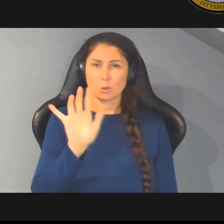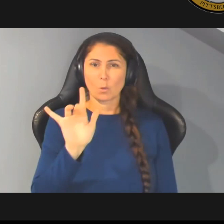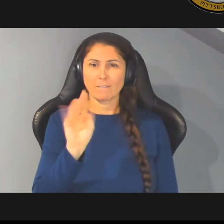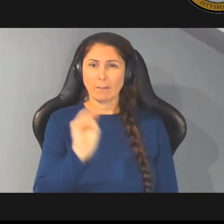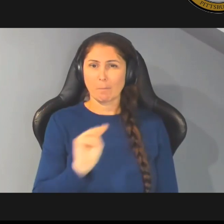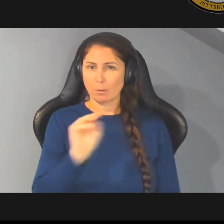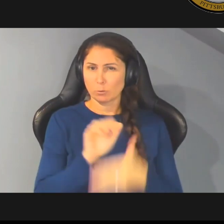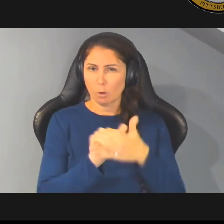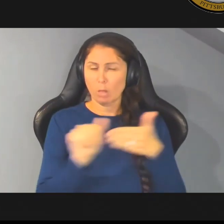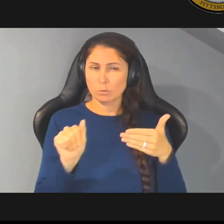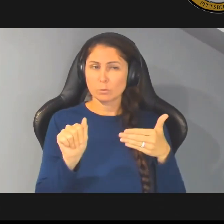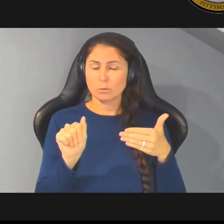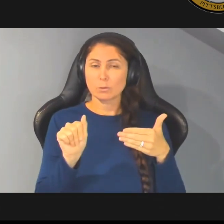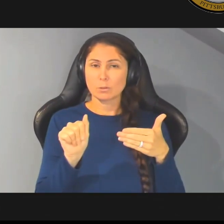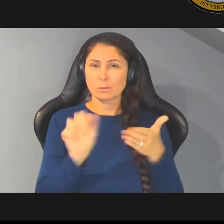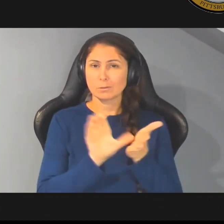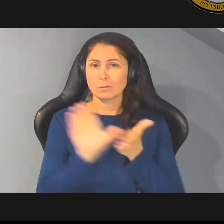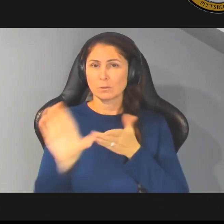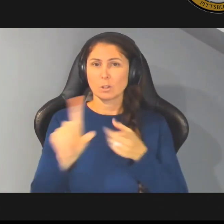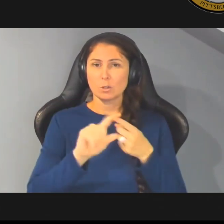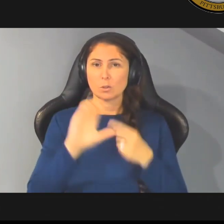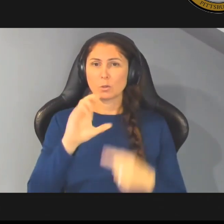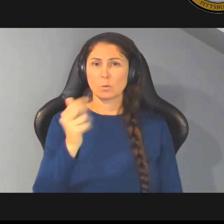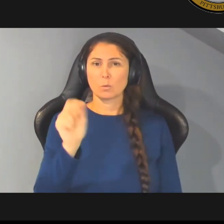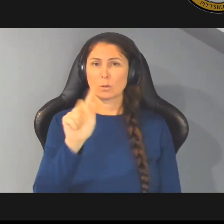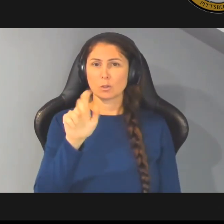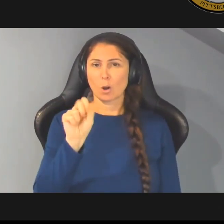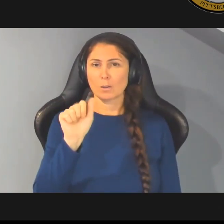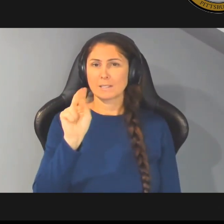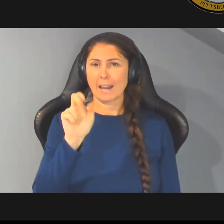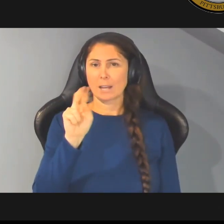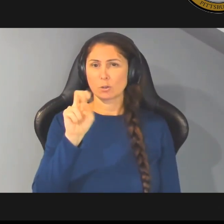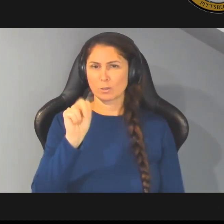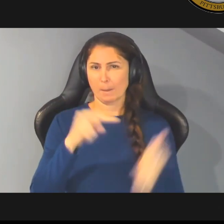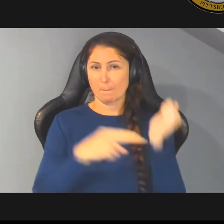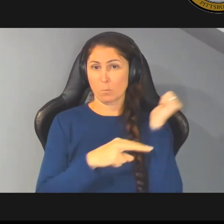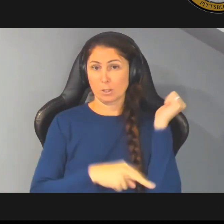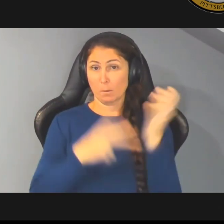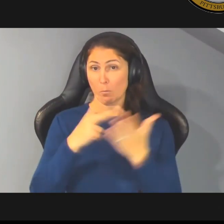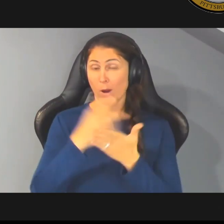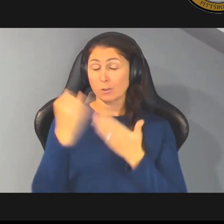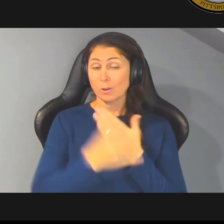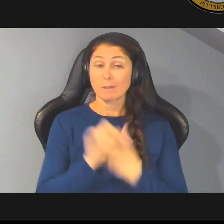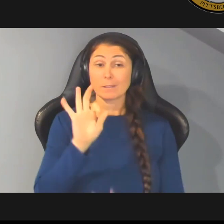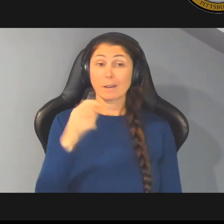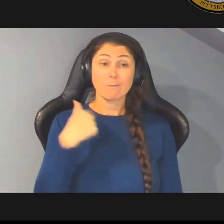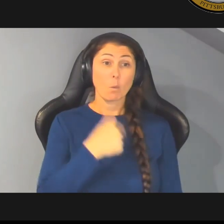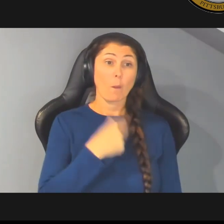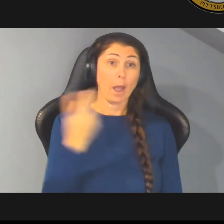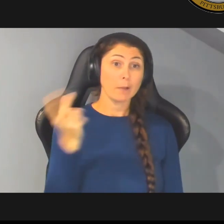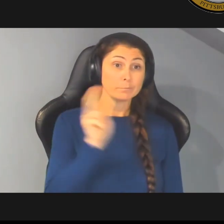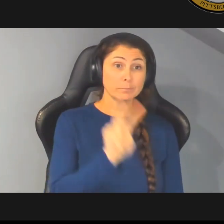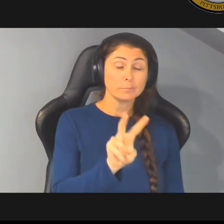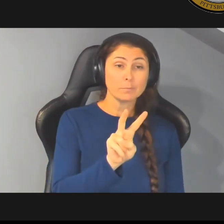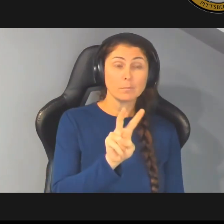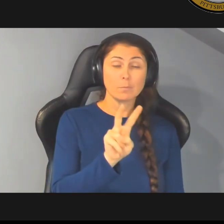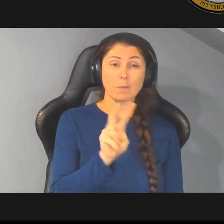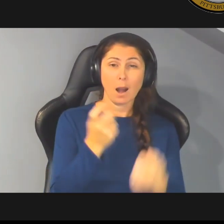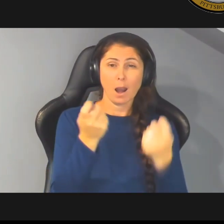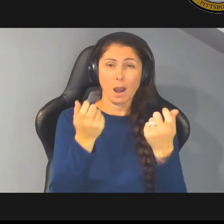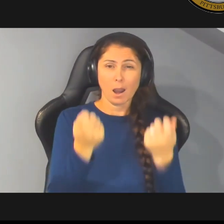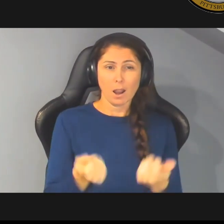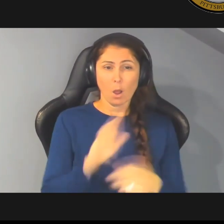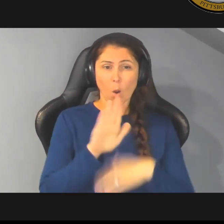going into the charles anderson bridge project so if we would look at it taking out all the tip